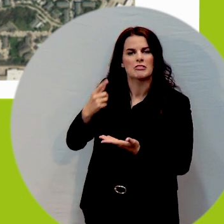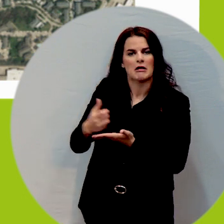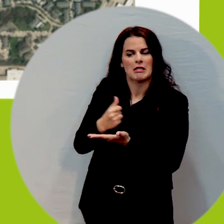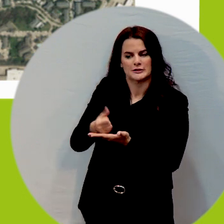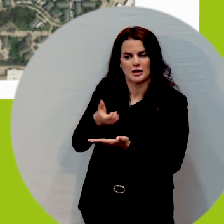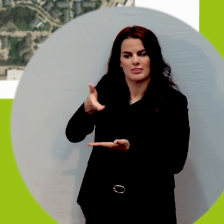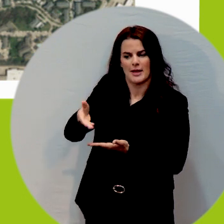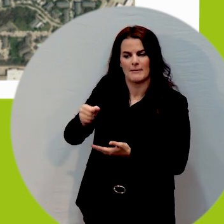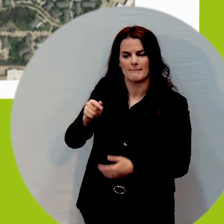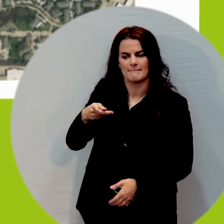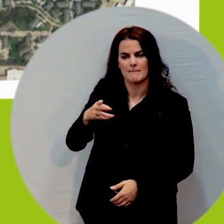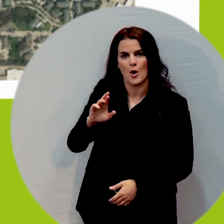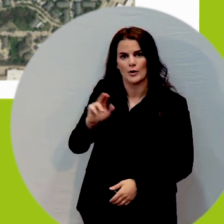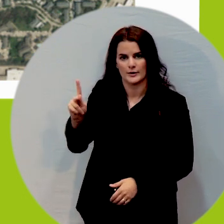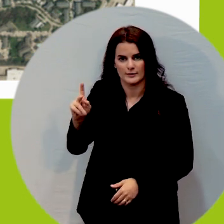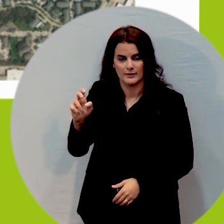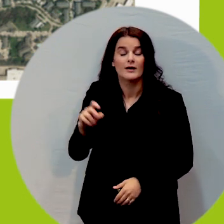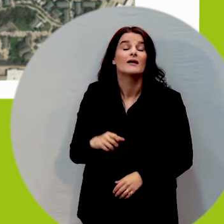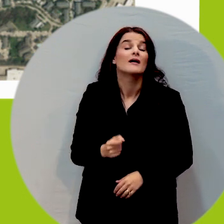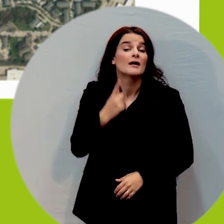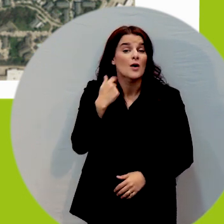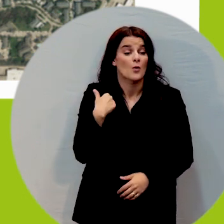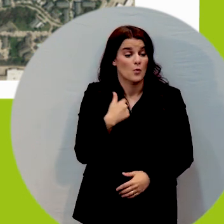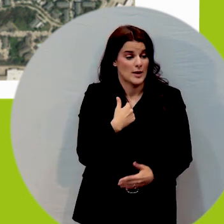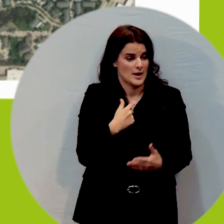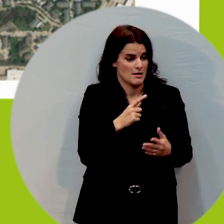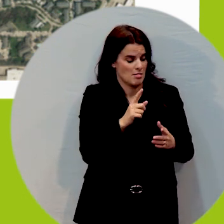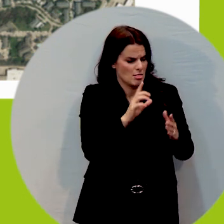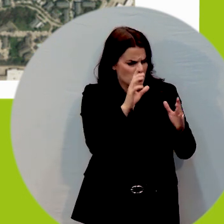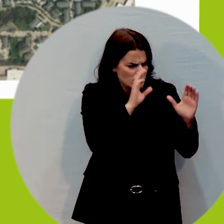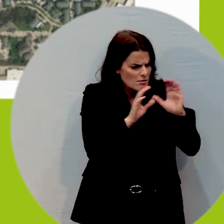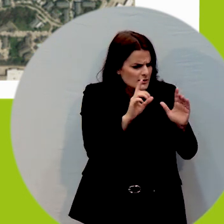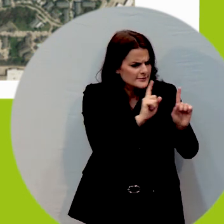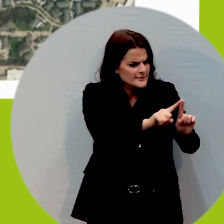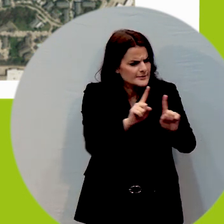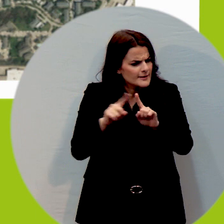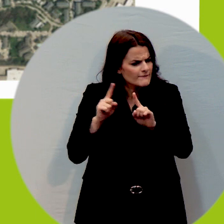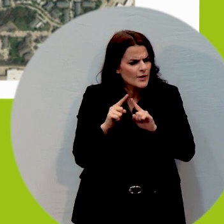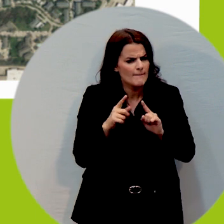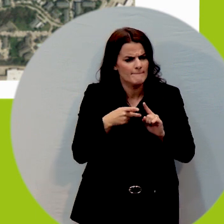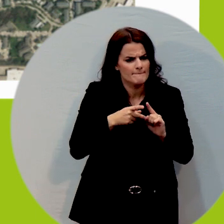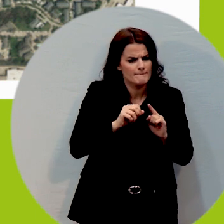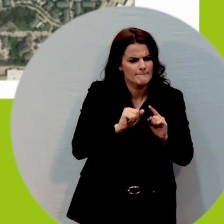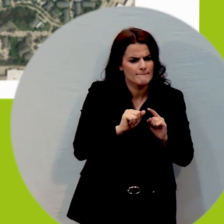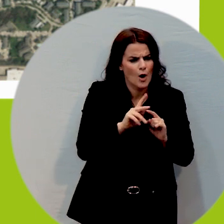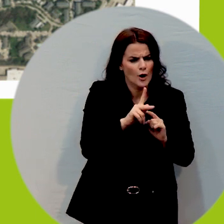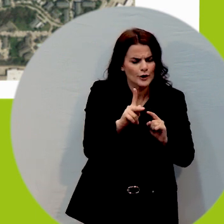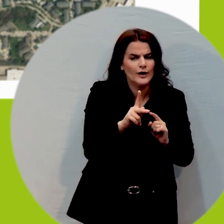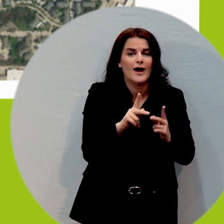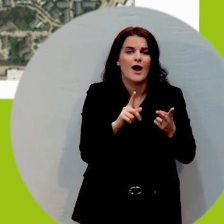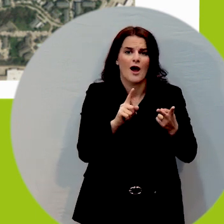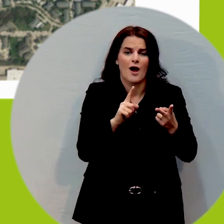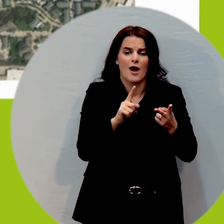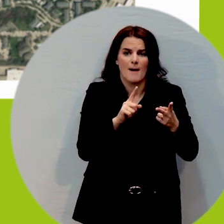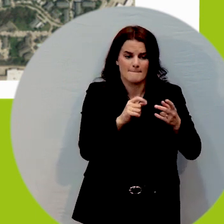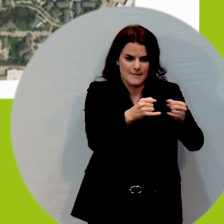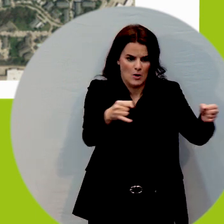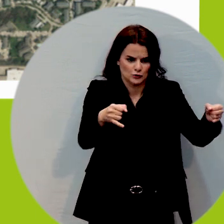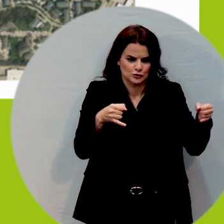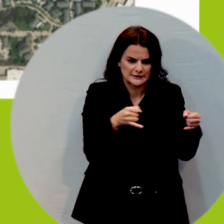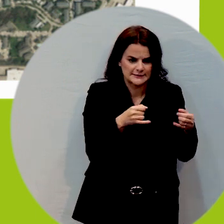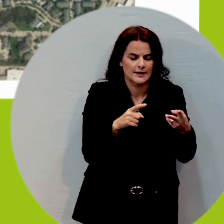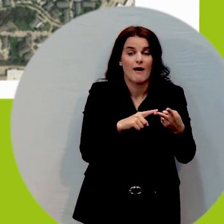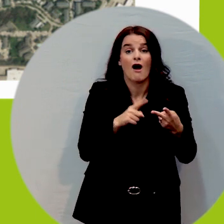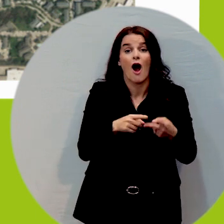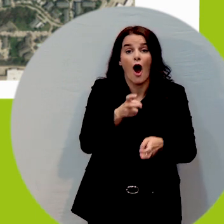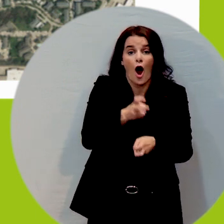exterior accessible routes within park boundaries and also hard surface trails within park boundaries. We say hard surface because we didn't collect anything that was